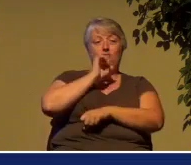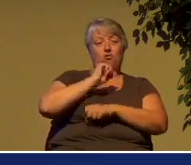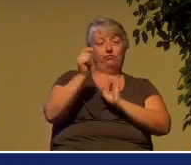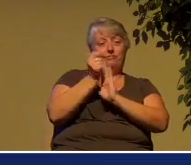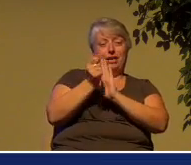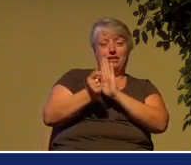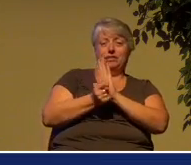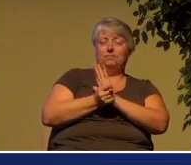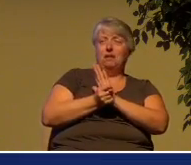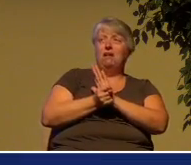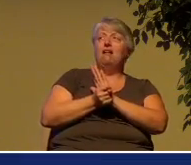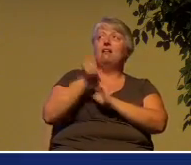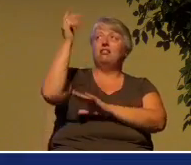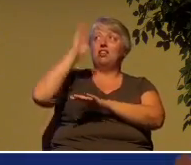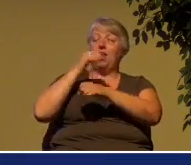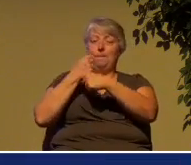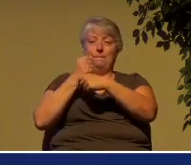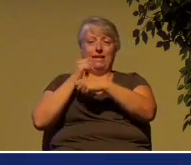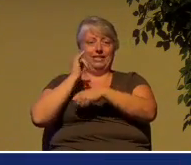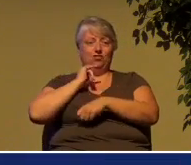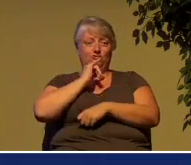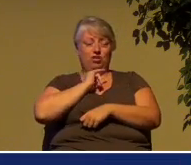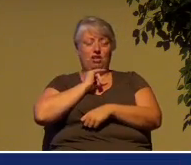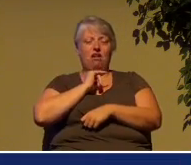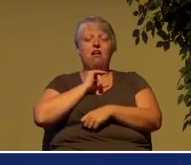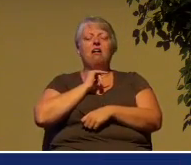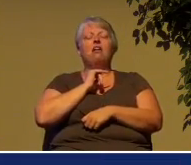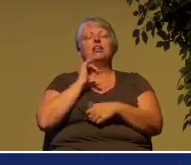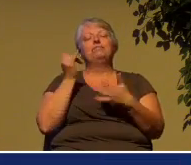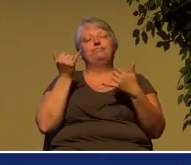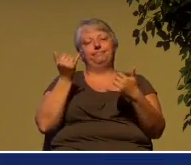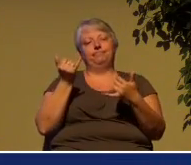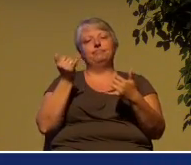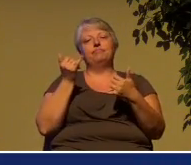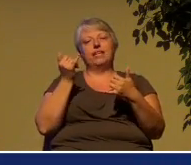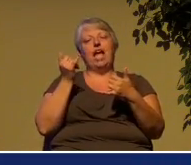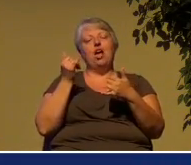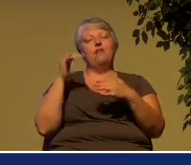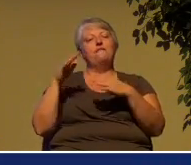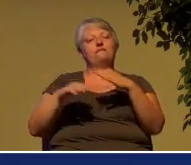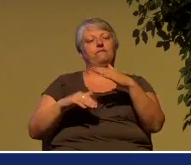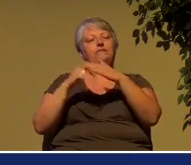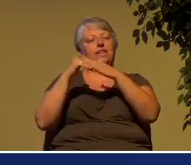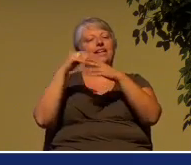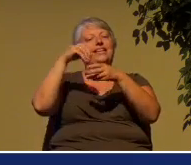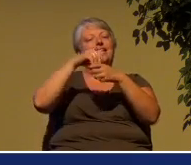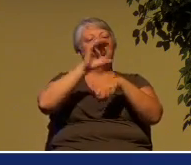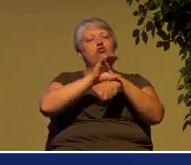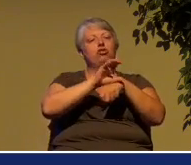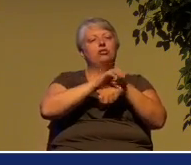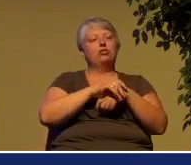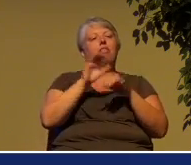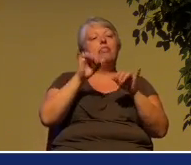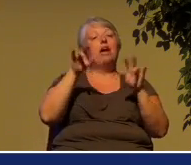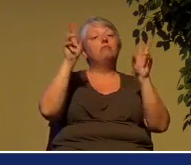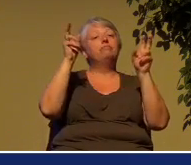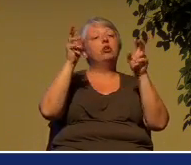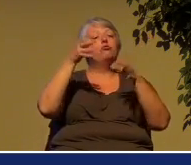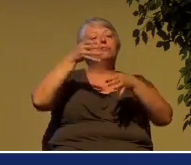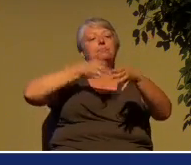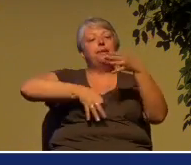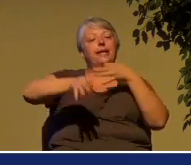find their spiritual fulfillment in the church. This is known as replacement theology.